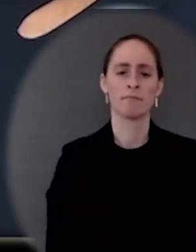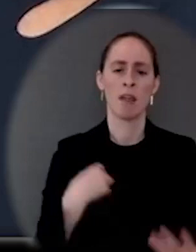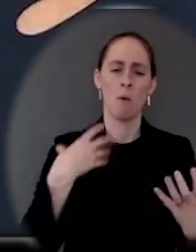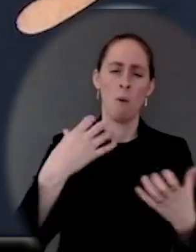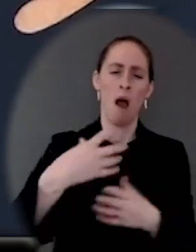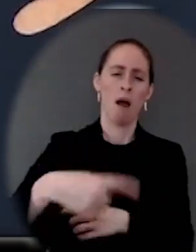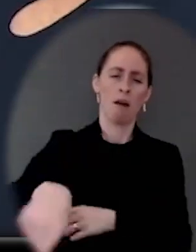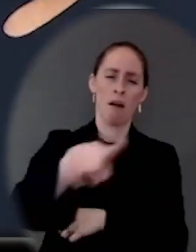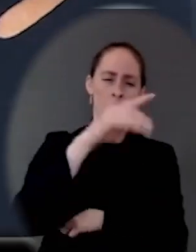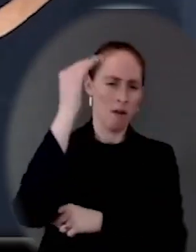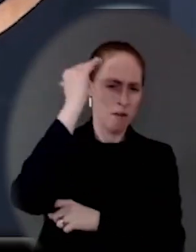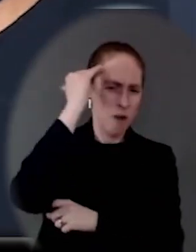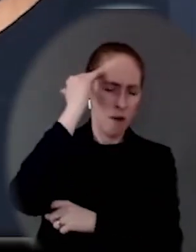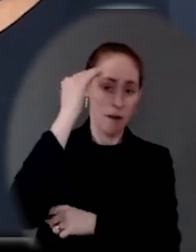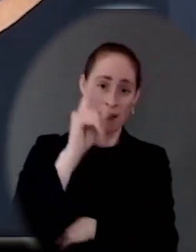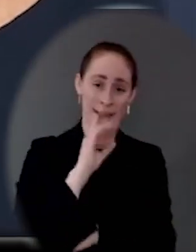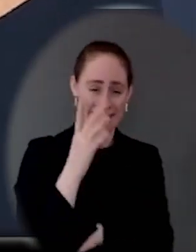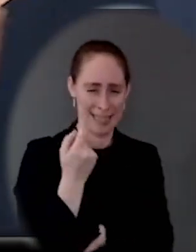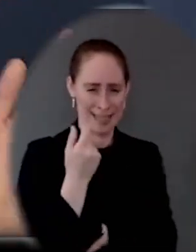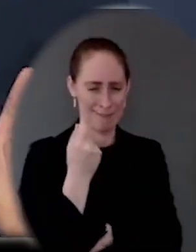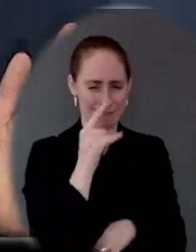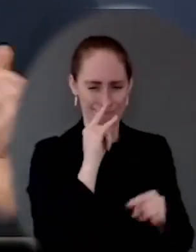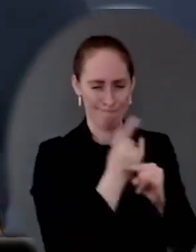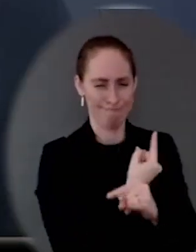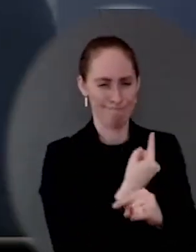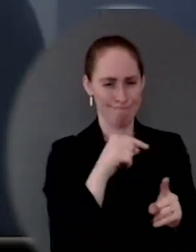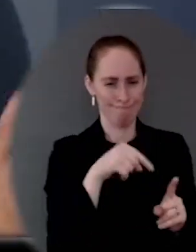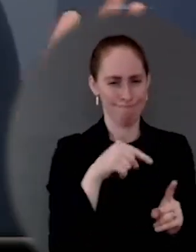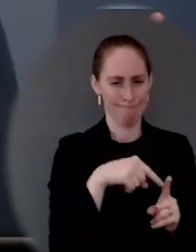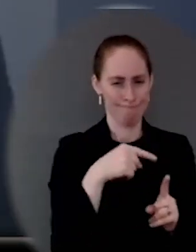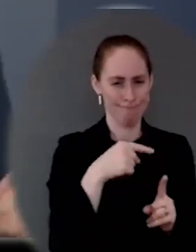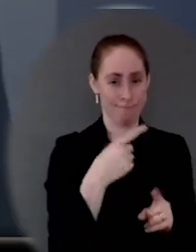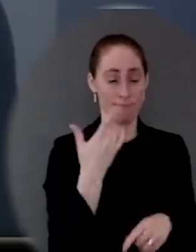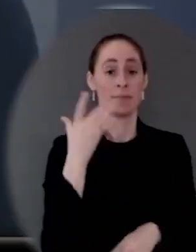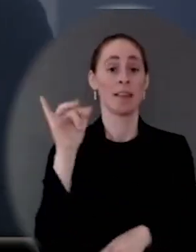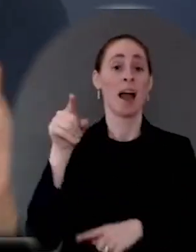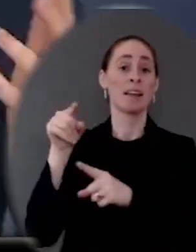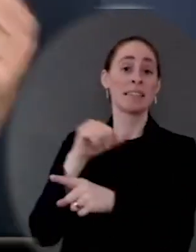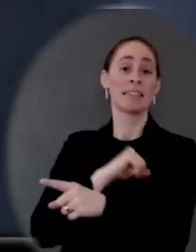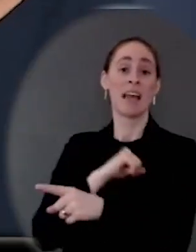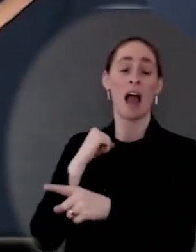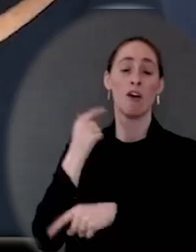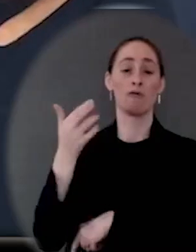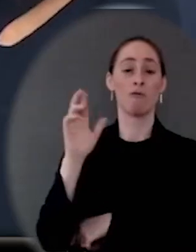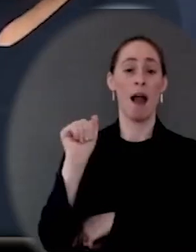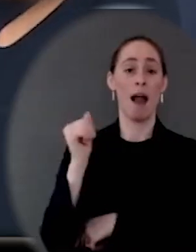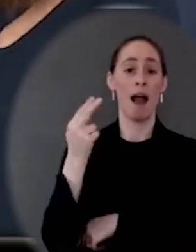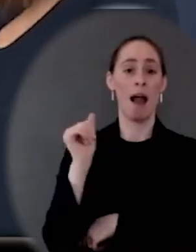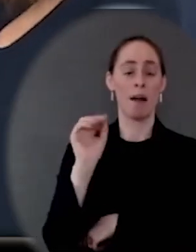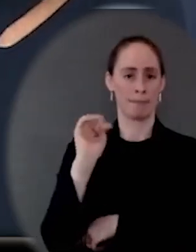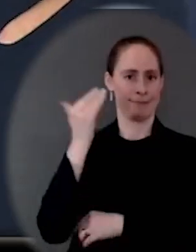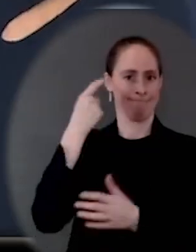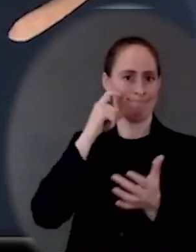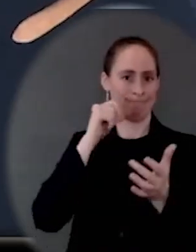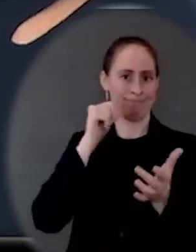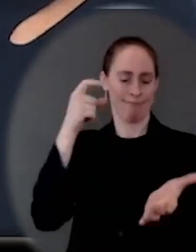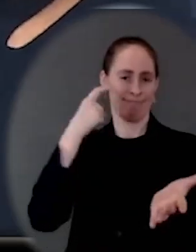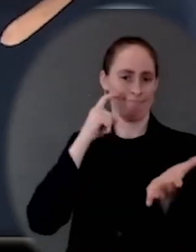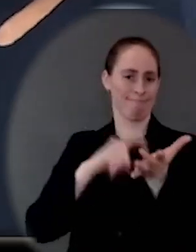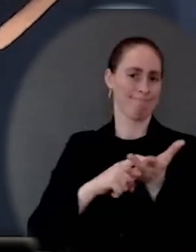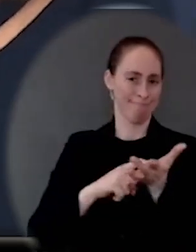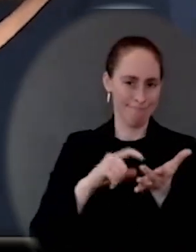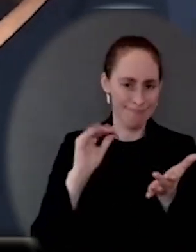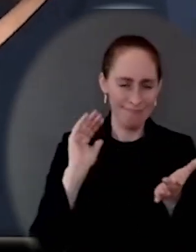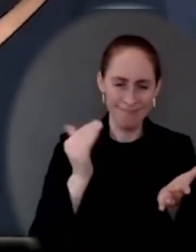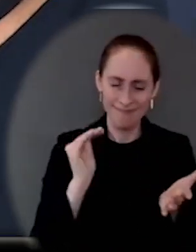that I don't — it shouldn't be lost on Senator Graham. Maybe it is lost on Senator Graham. I don't know. That the plan they proposed and passed for